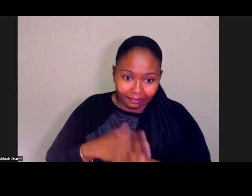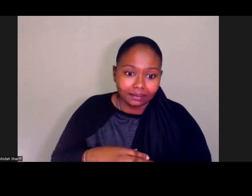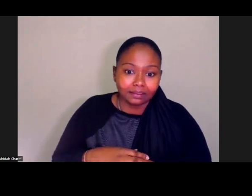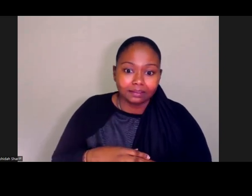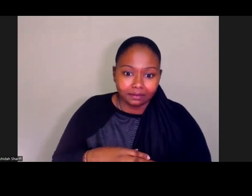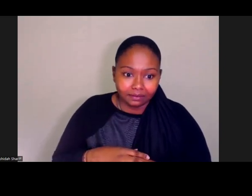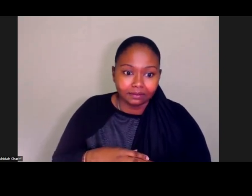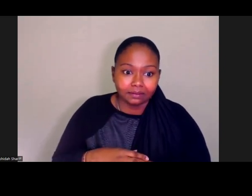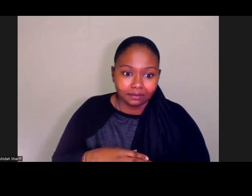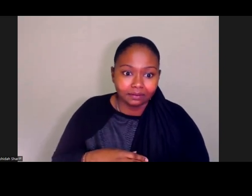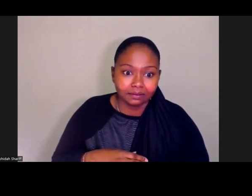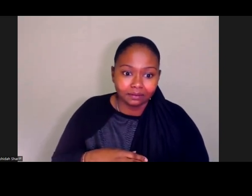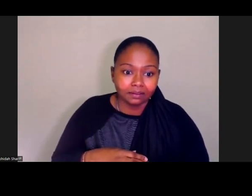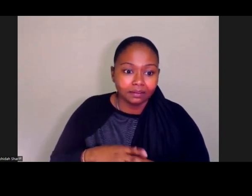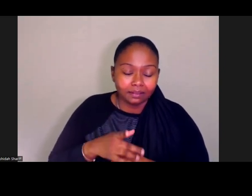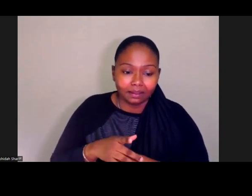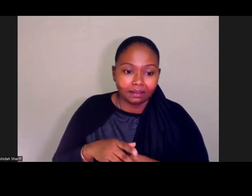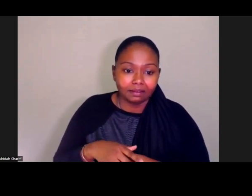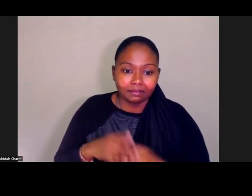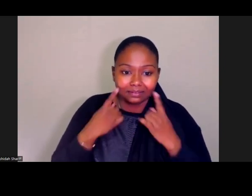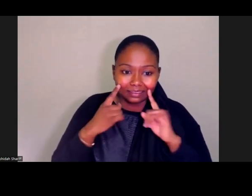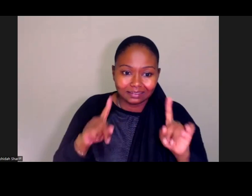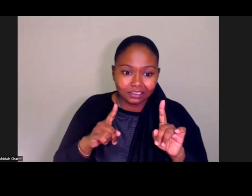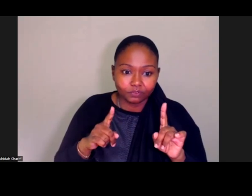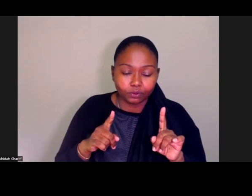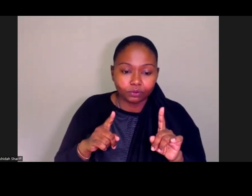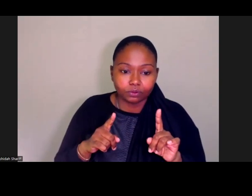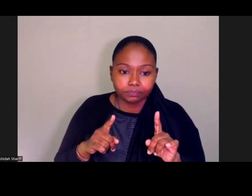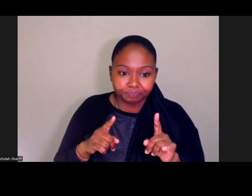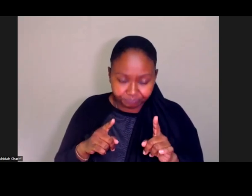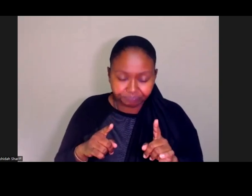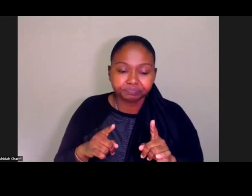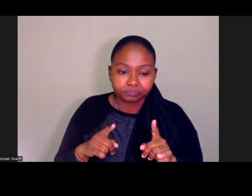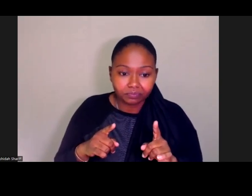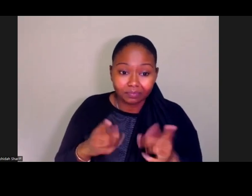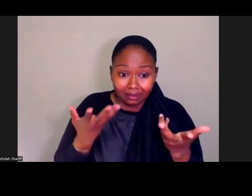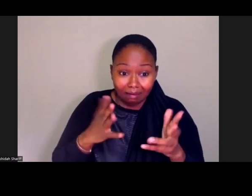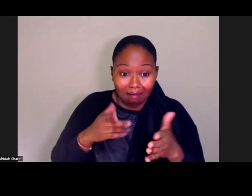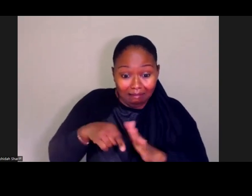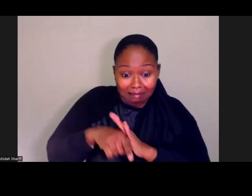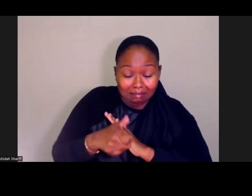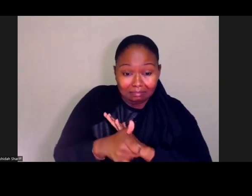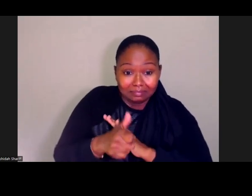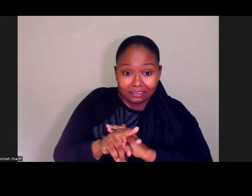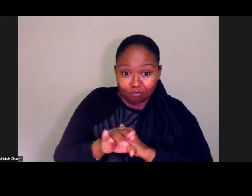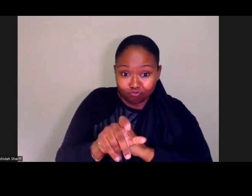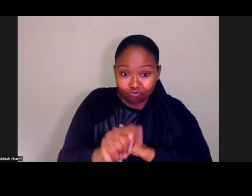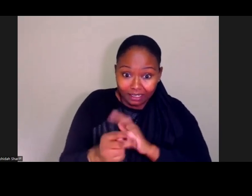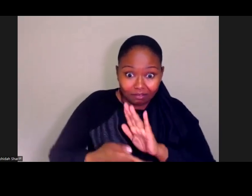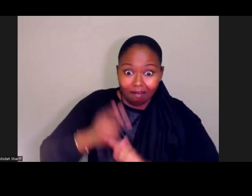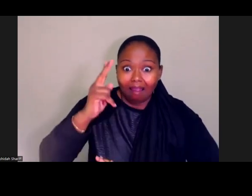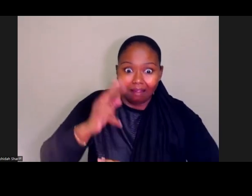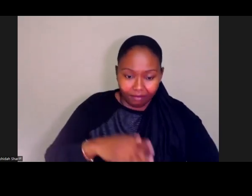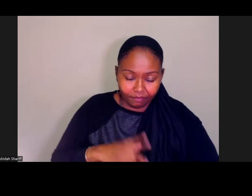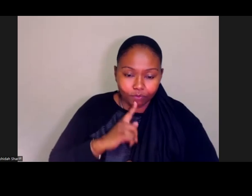completion rates of suicide for older men in particular. So lots of work that needs to be done to bring attention to